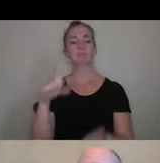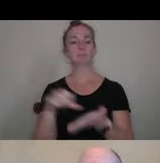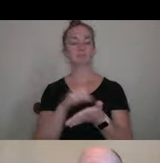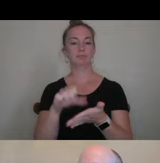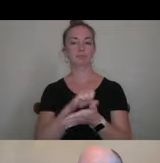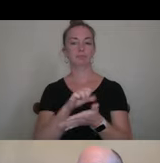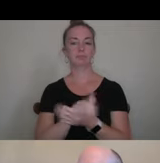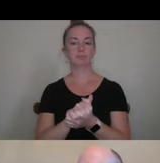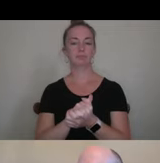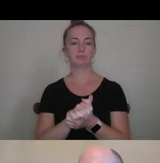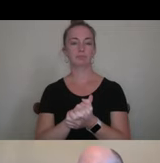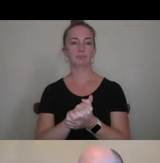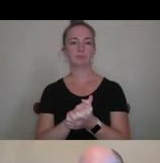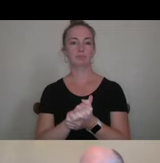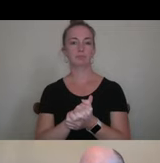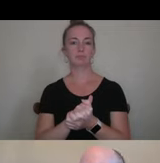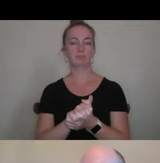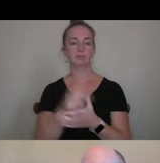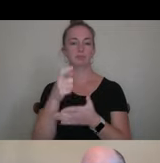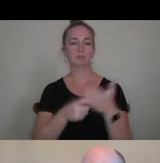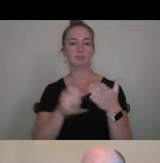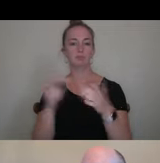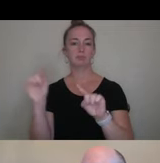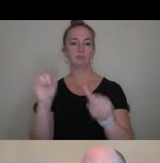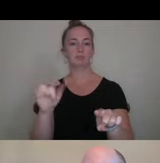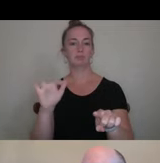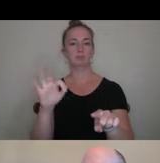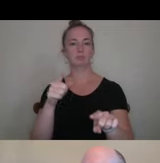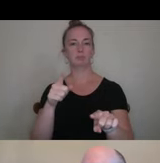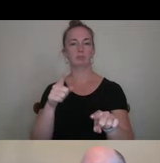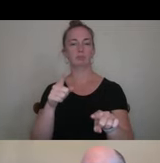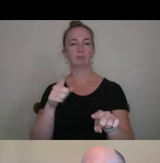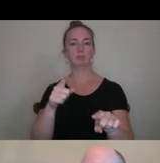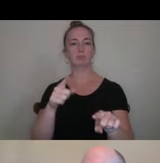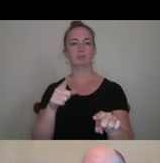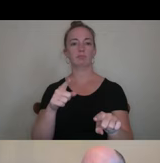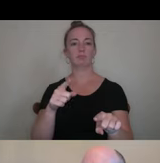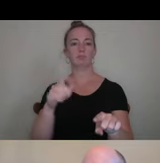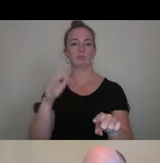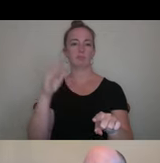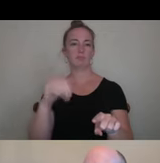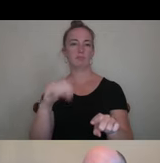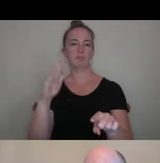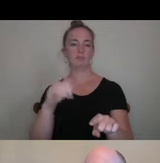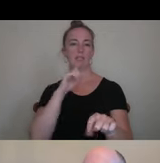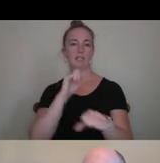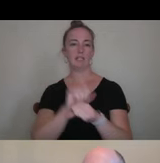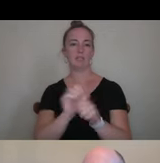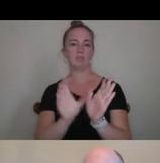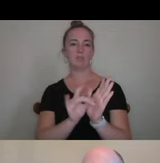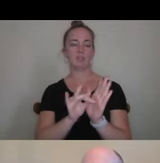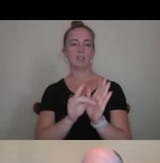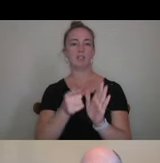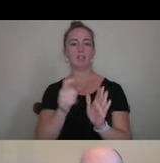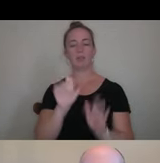shows cost of attendance, because if you go just beyond the, the actual sticker price there, there's a